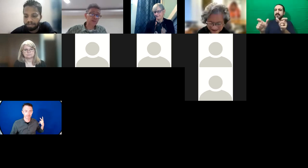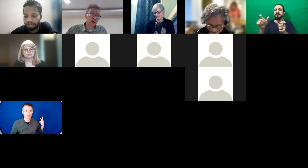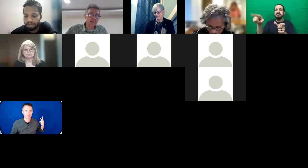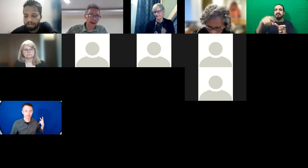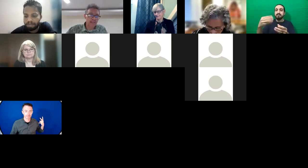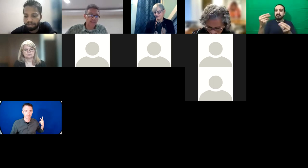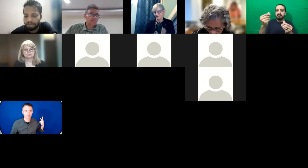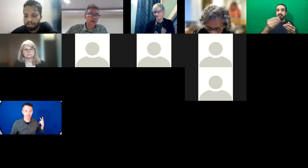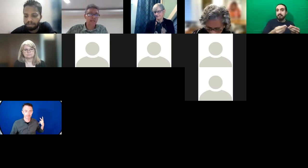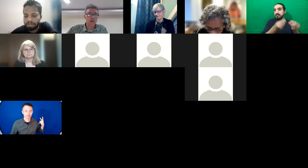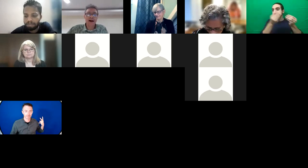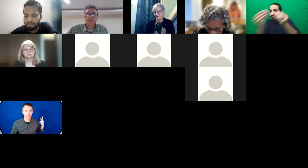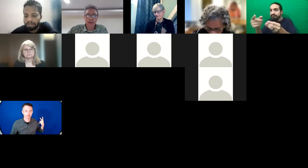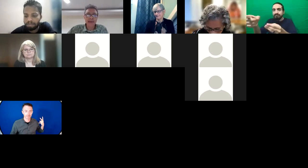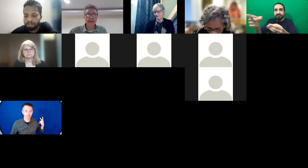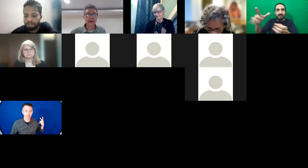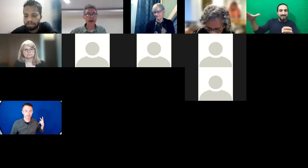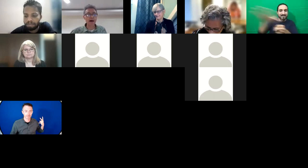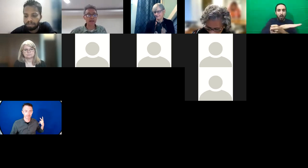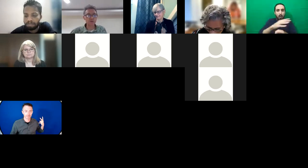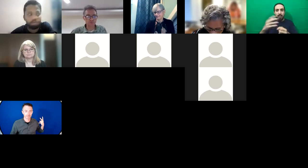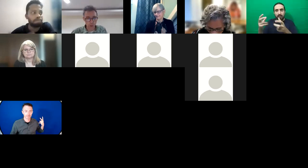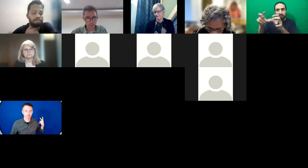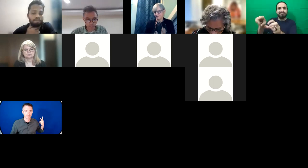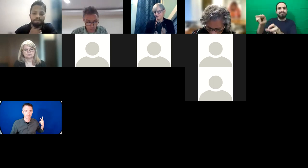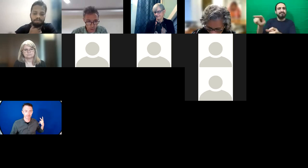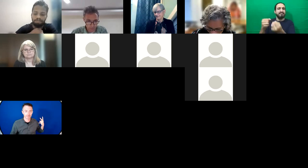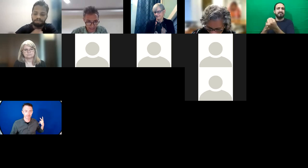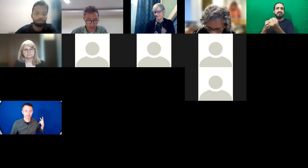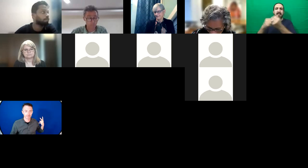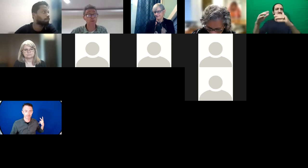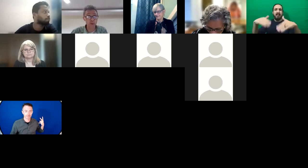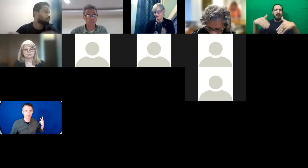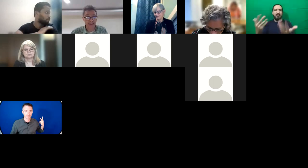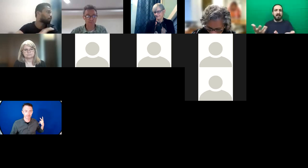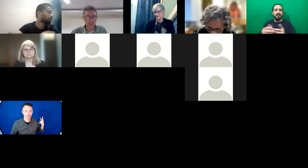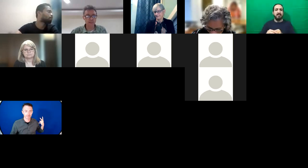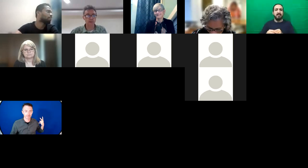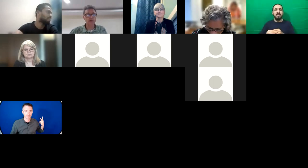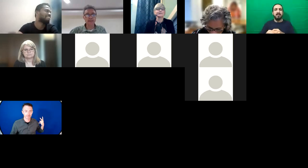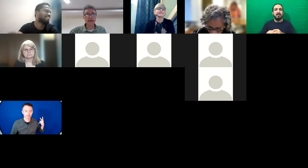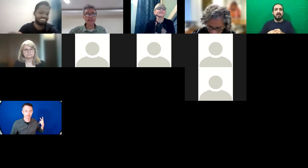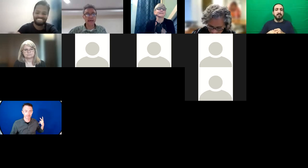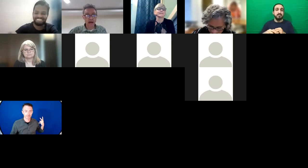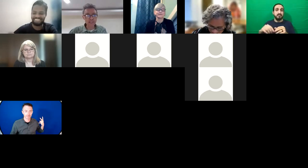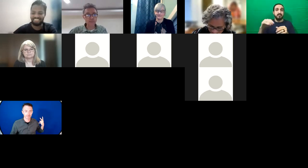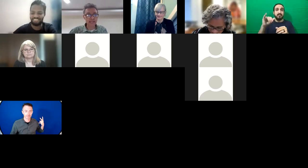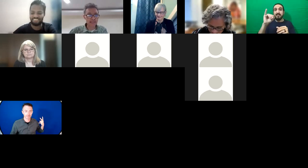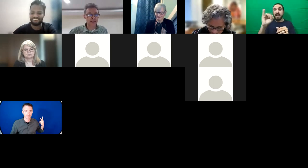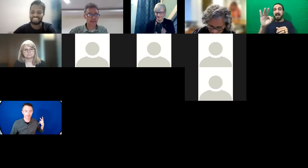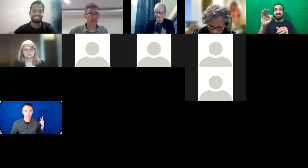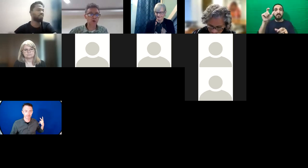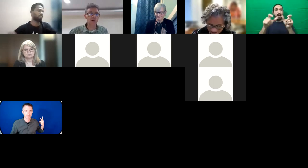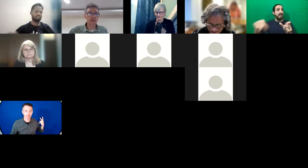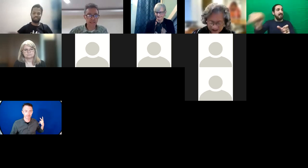And I'm sorry, that means somebody is going to have to pay but if you follow a polluter pay's principle, then ultimately